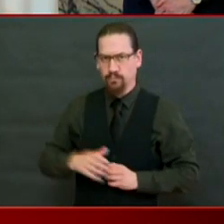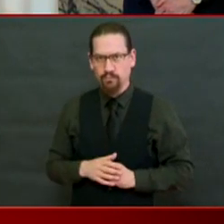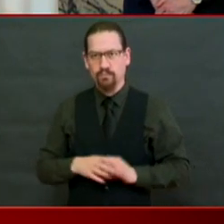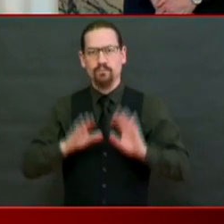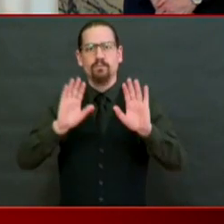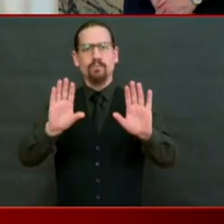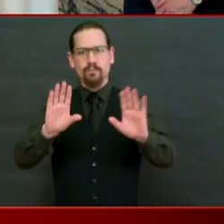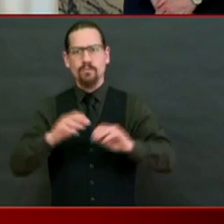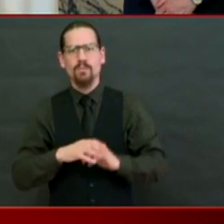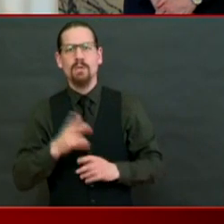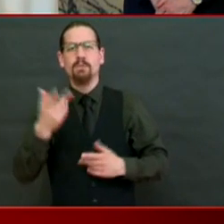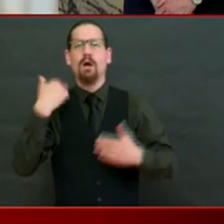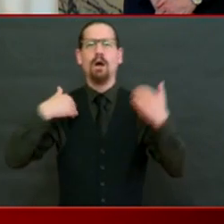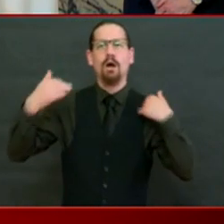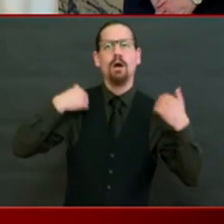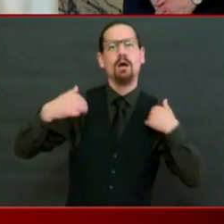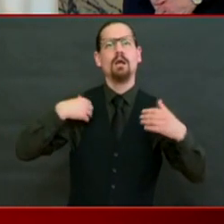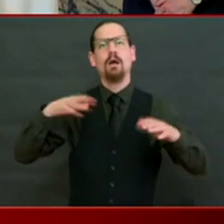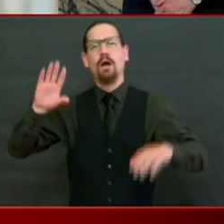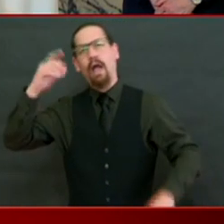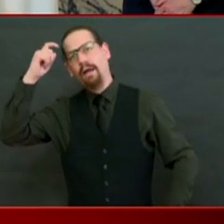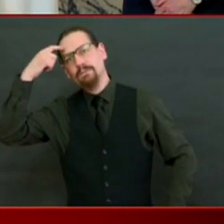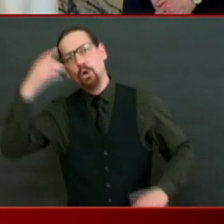big summer events?